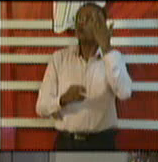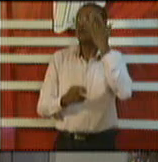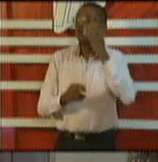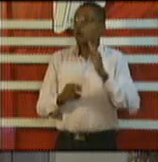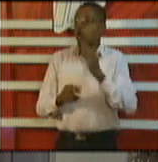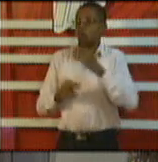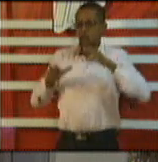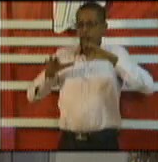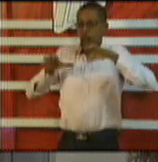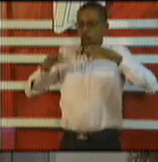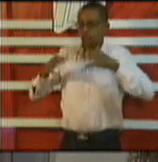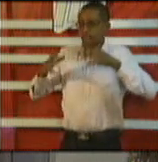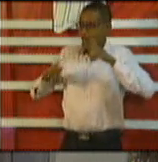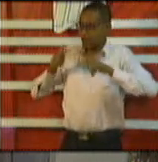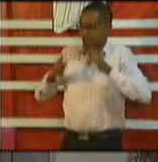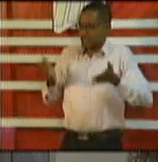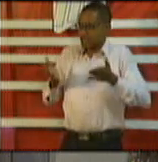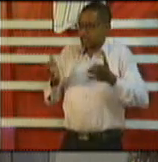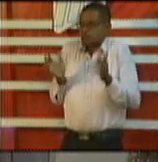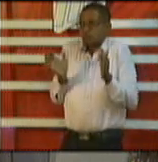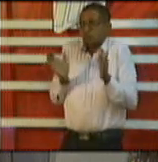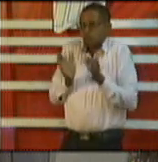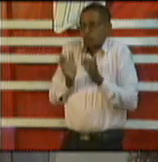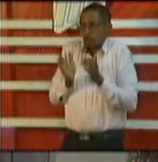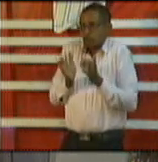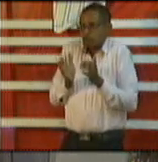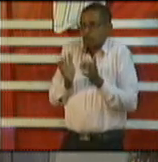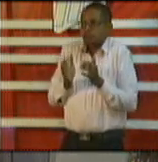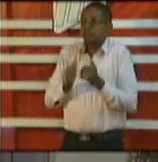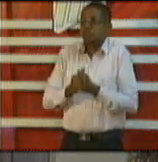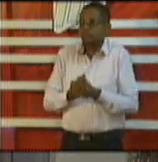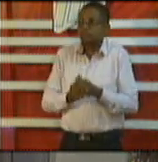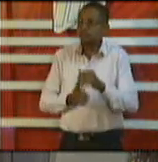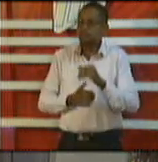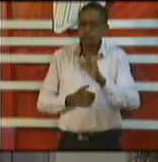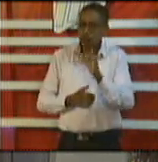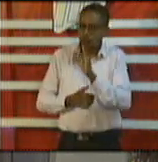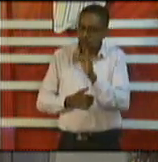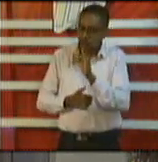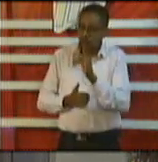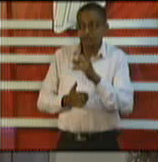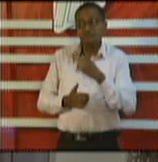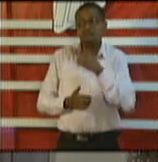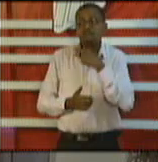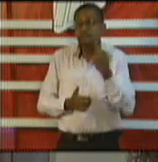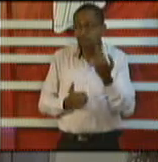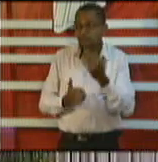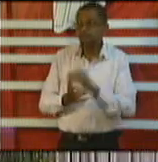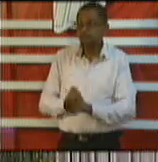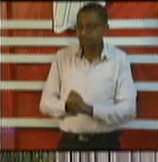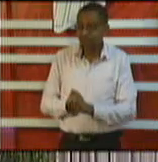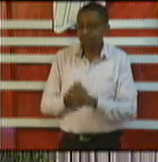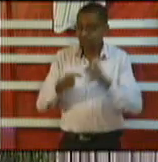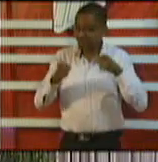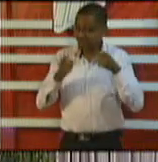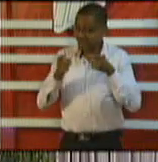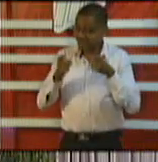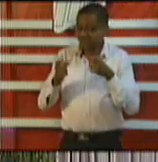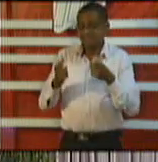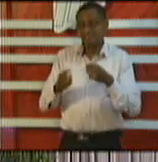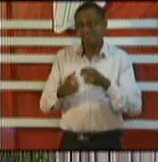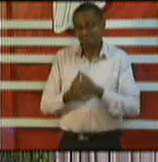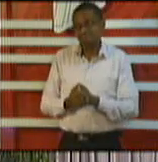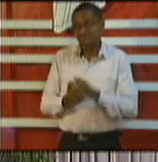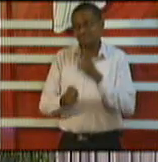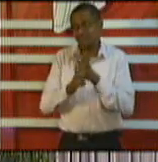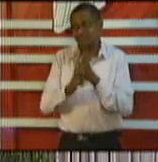great to manage adverse events ok so Mr Cummins I hope that answers your questions Minister Young thank you very much Minister